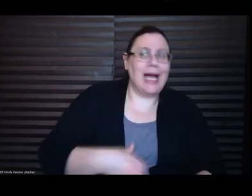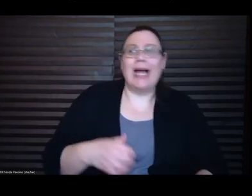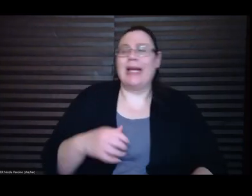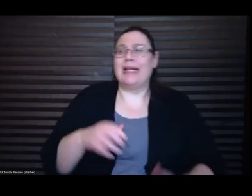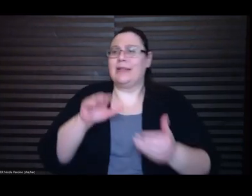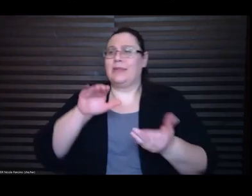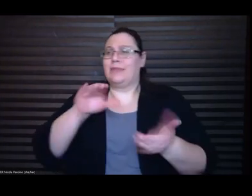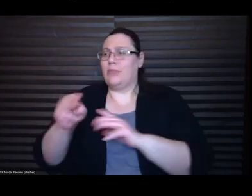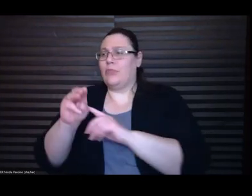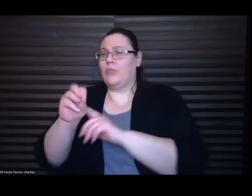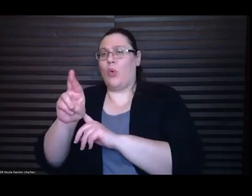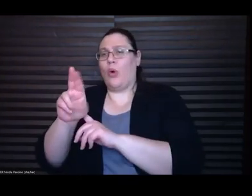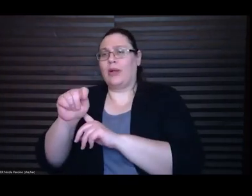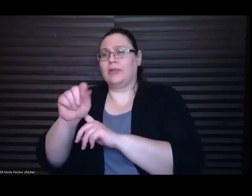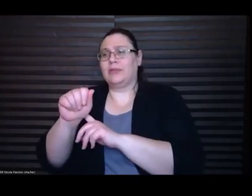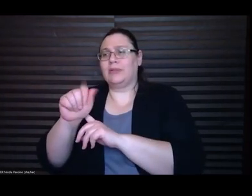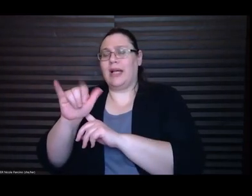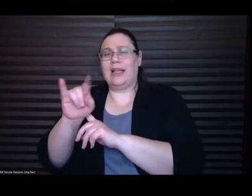ways.